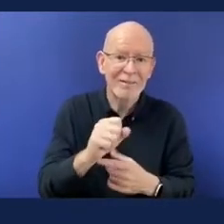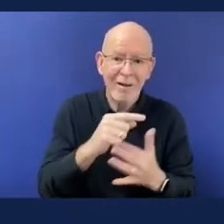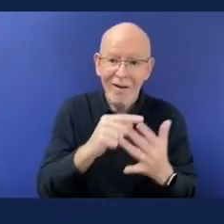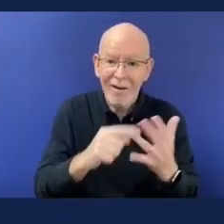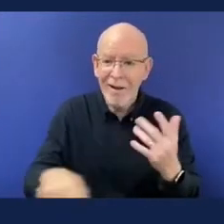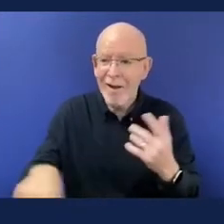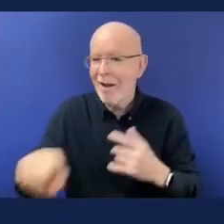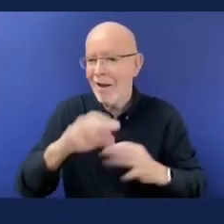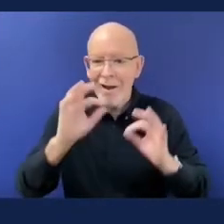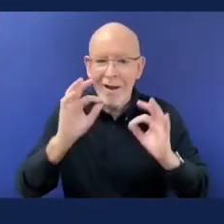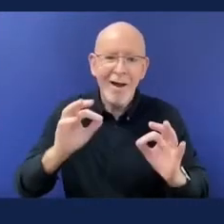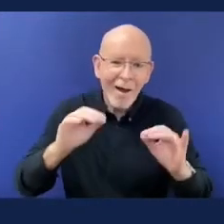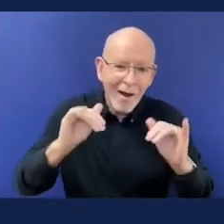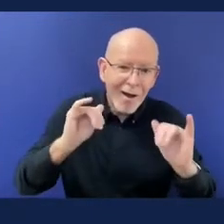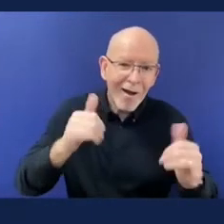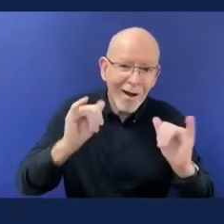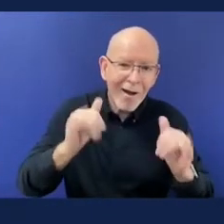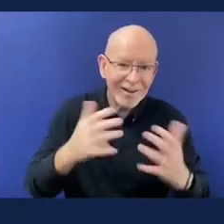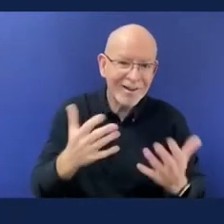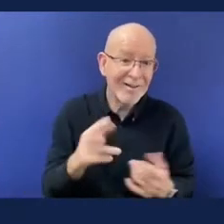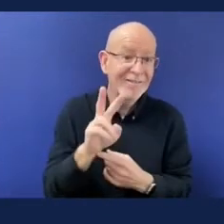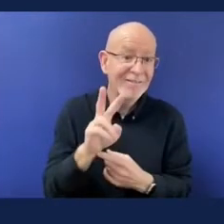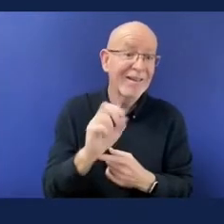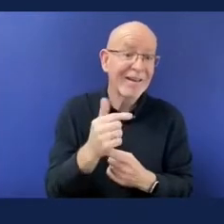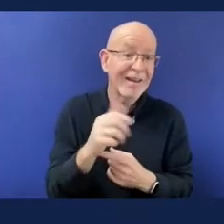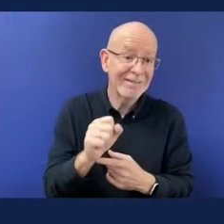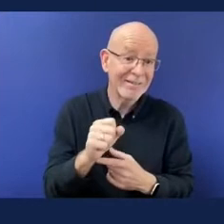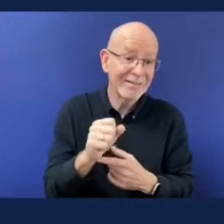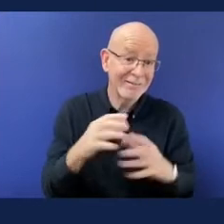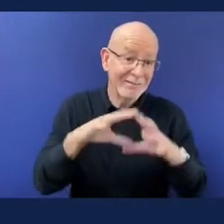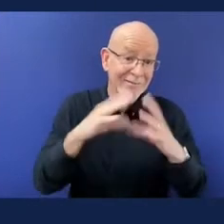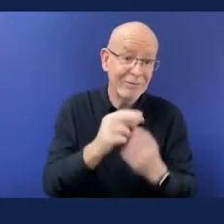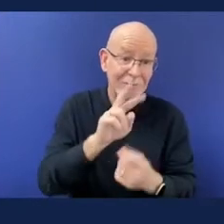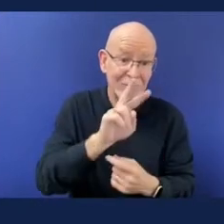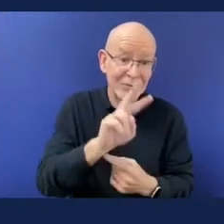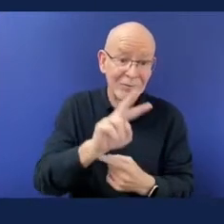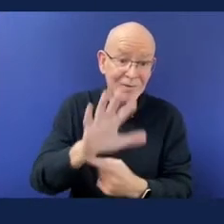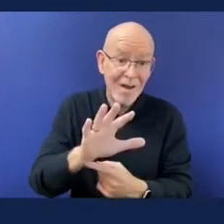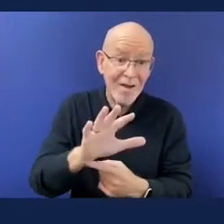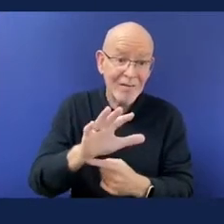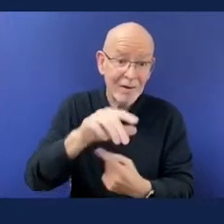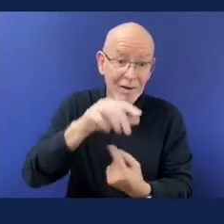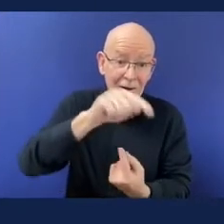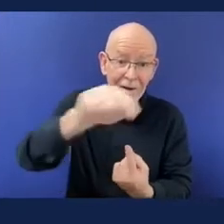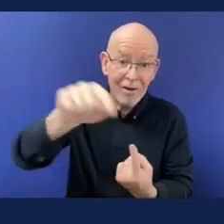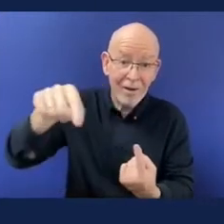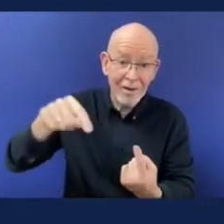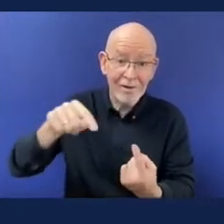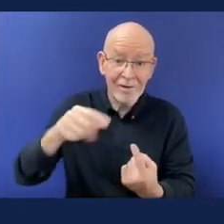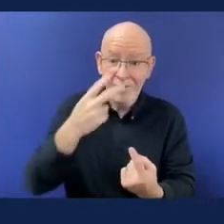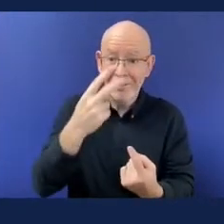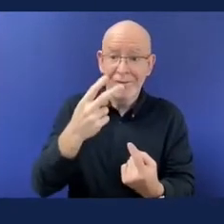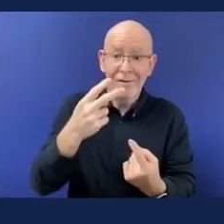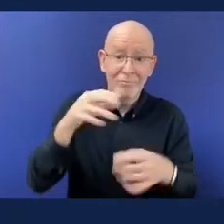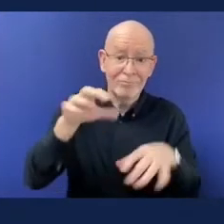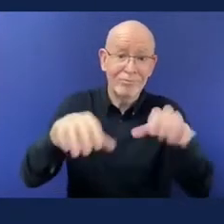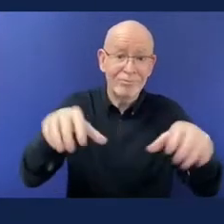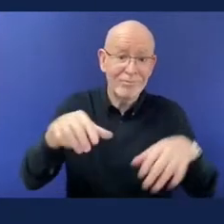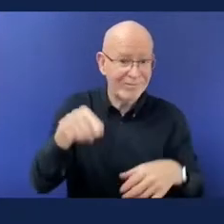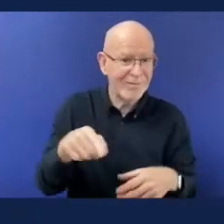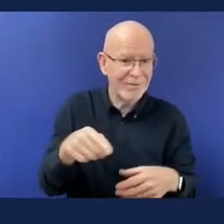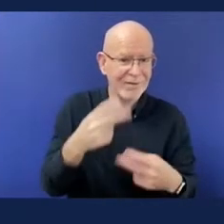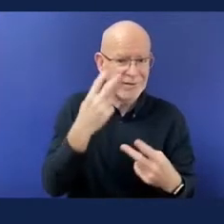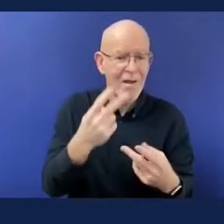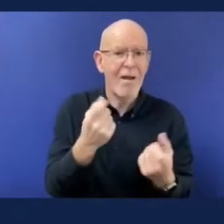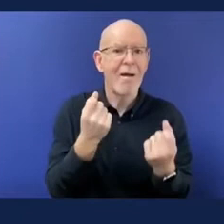people in the campaign so the opening ceremony is viewed by 250 million people the closing ceremony 200 million people so at a key